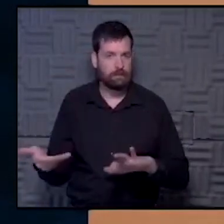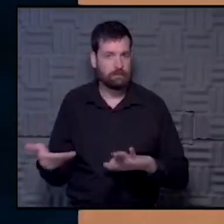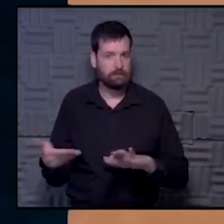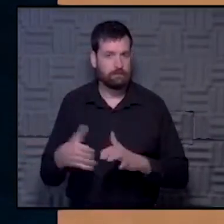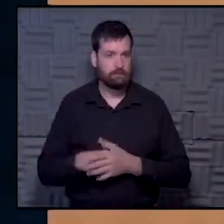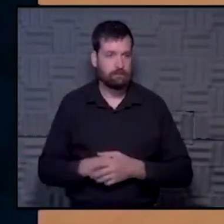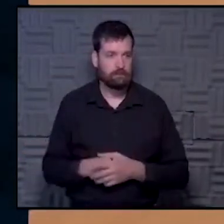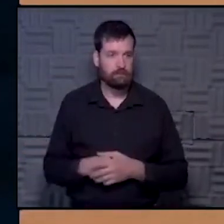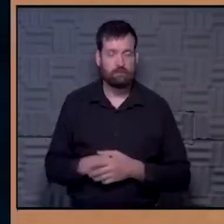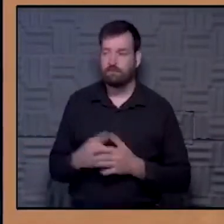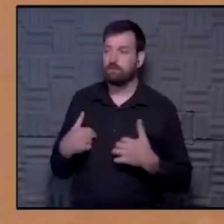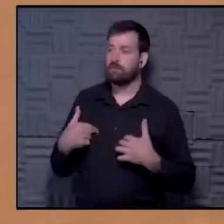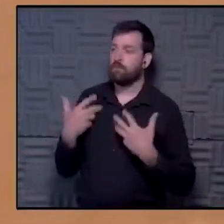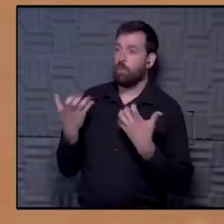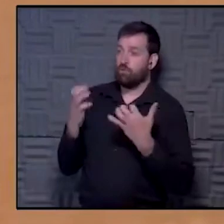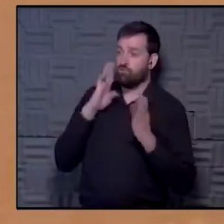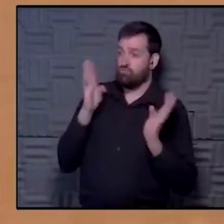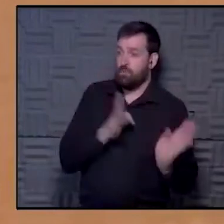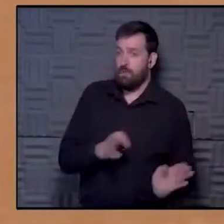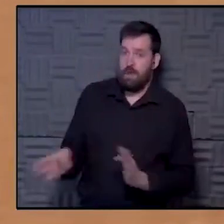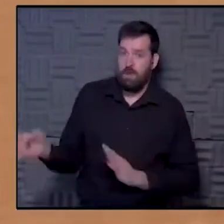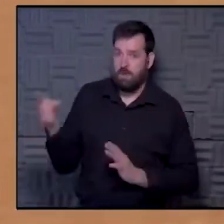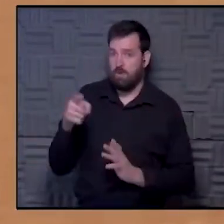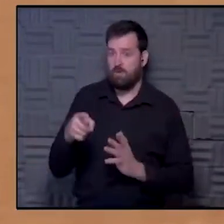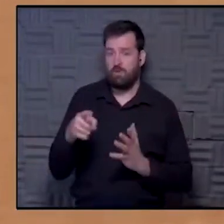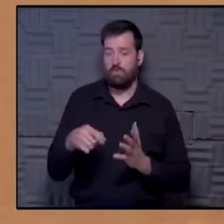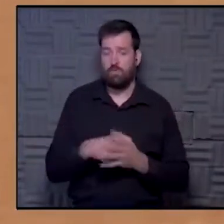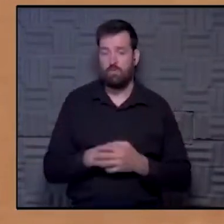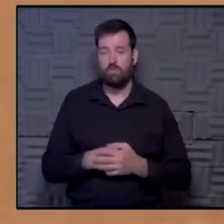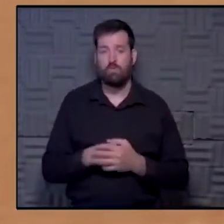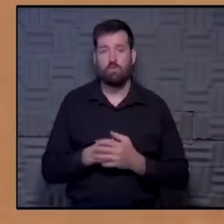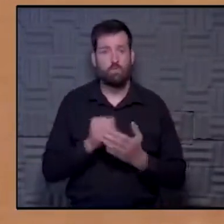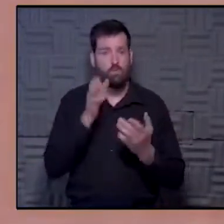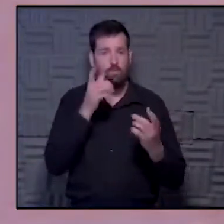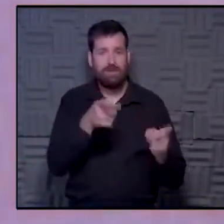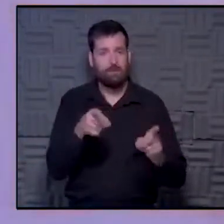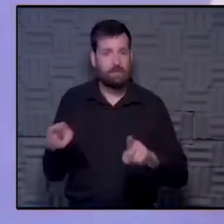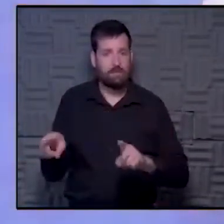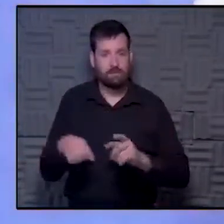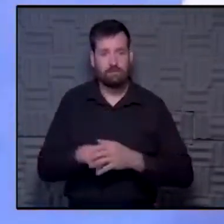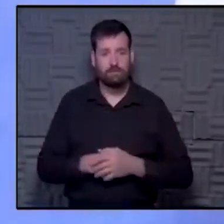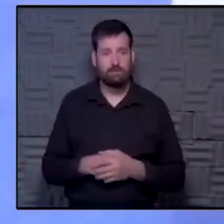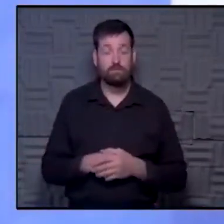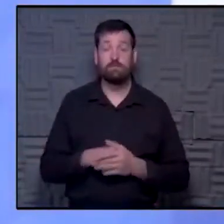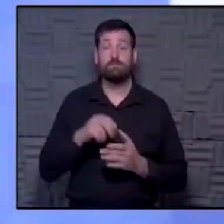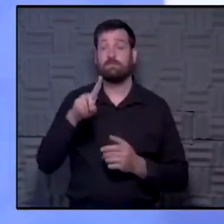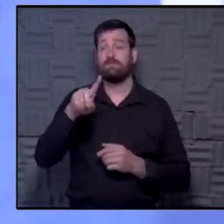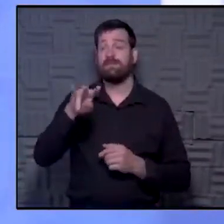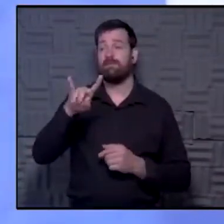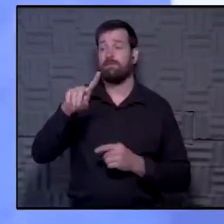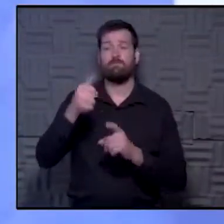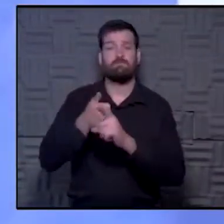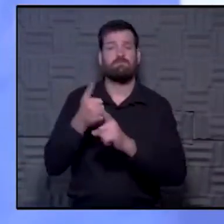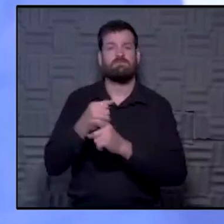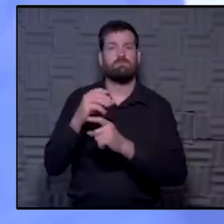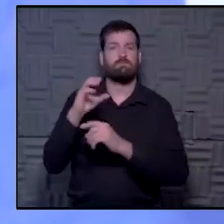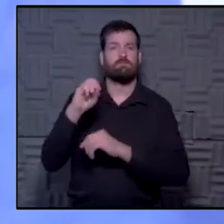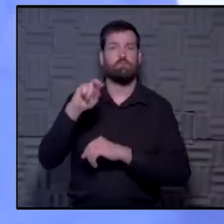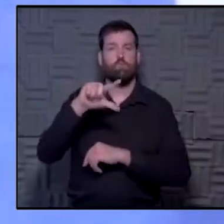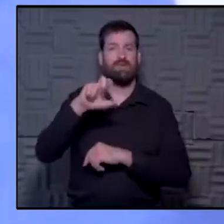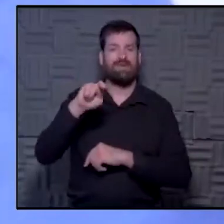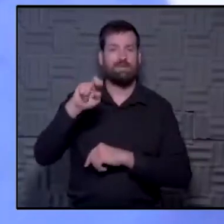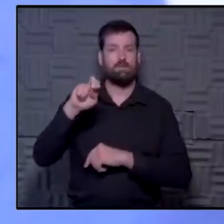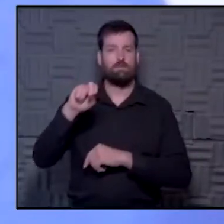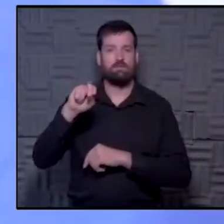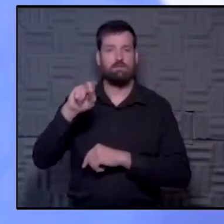And said, we just want to prepare you for what's going to happen. David, an organ donor, was about to